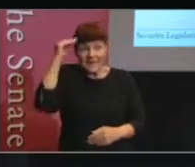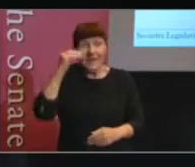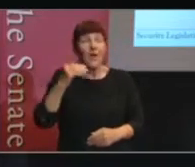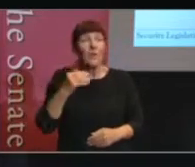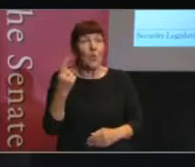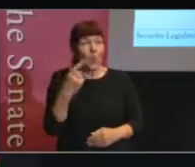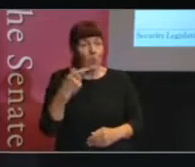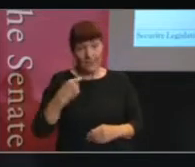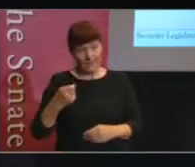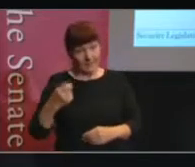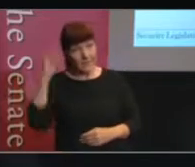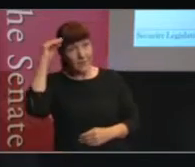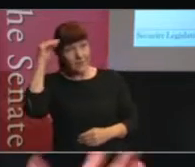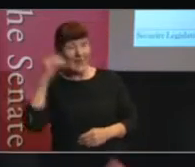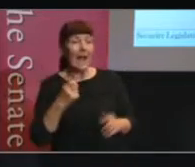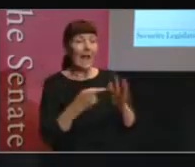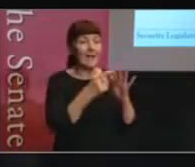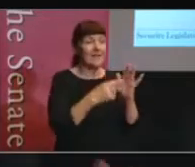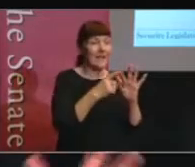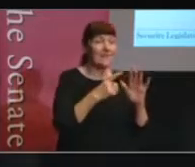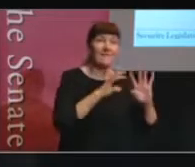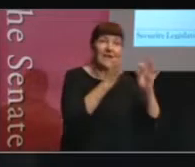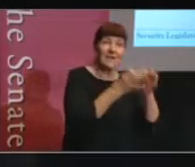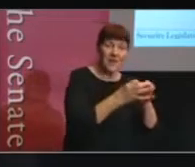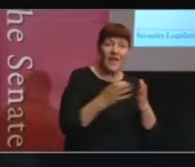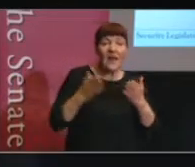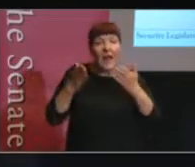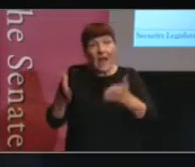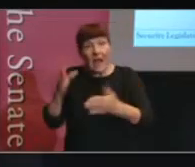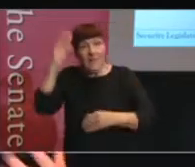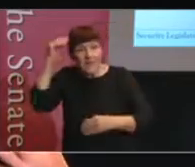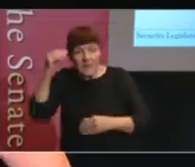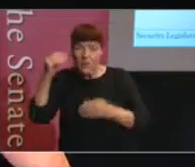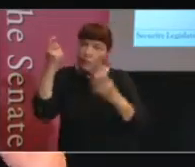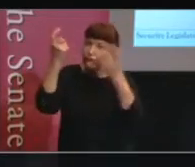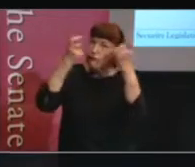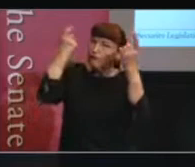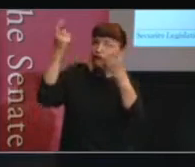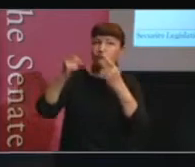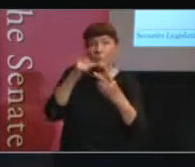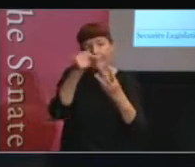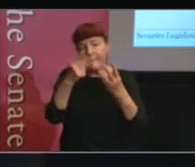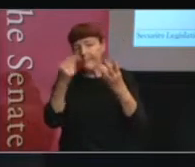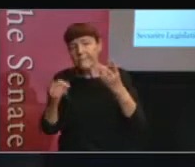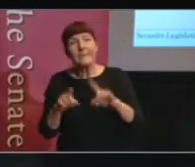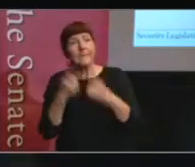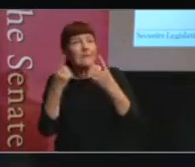agencies that allows them to workshop alternative options that will maintain the government's objective, but